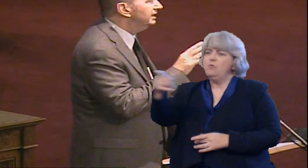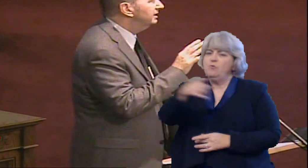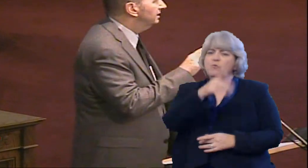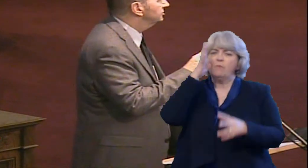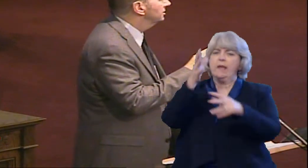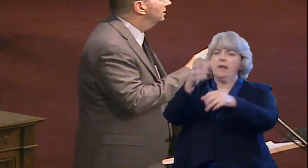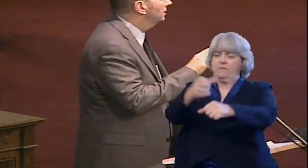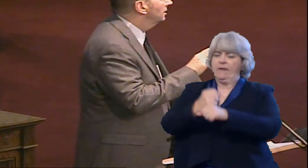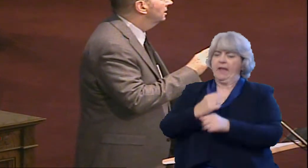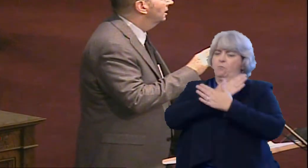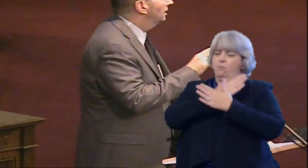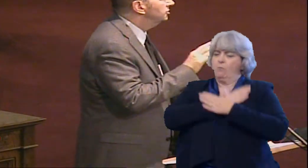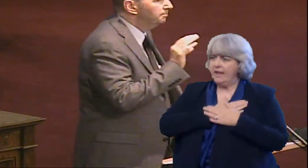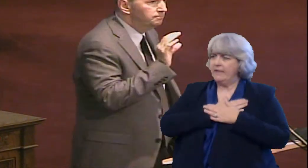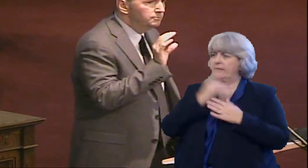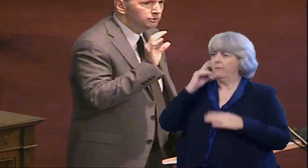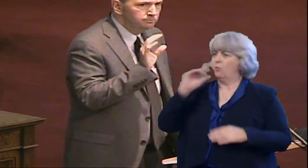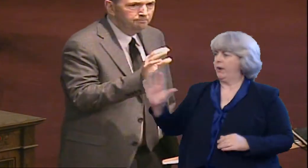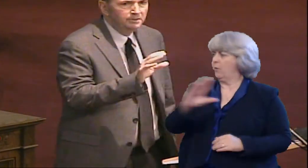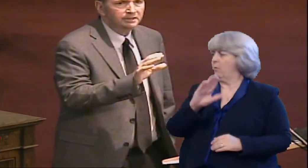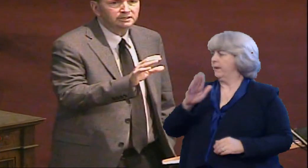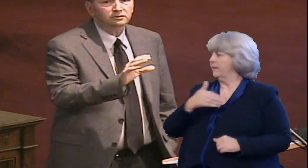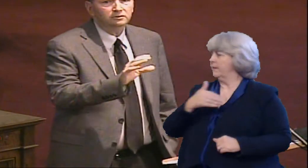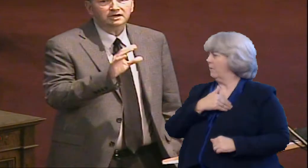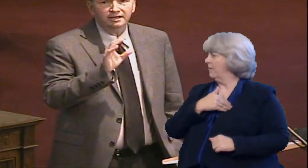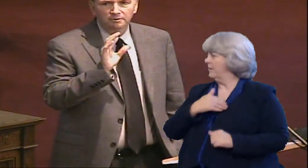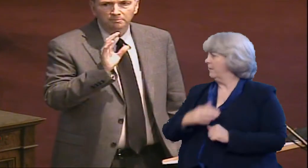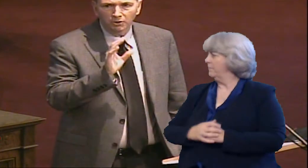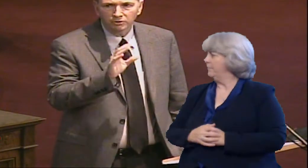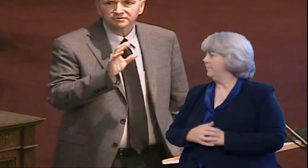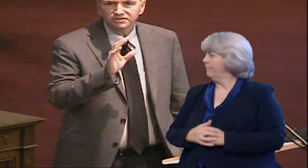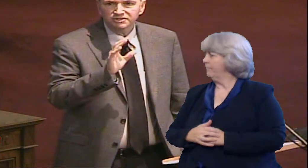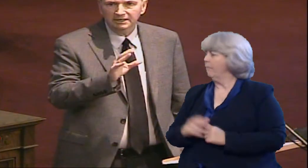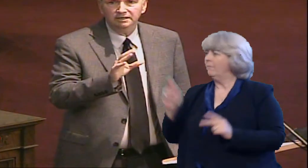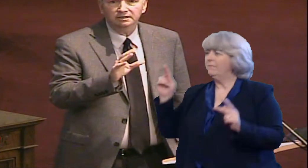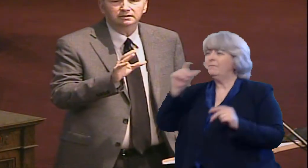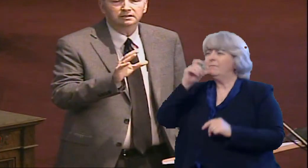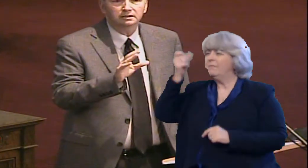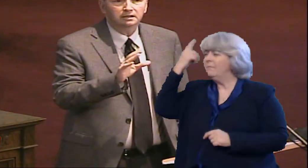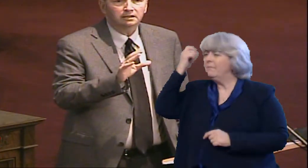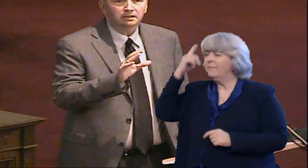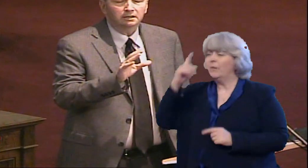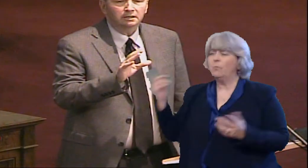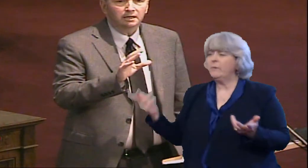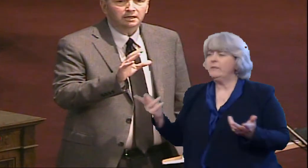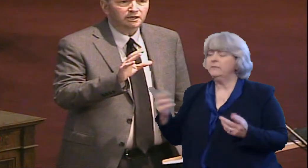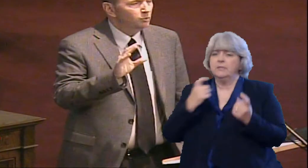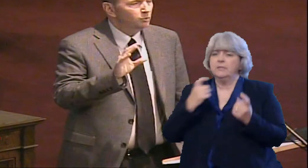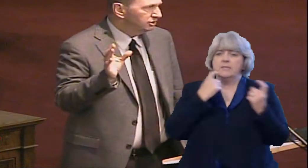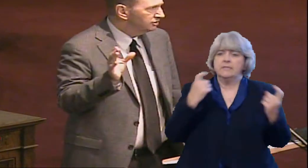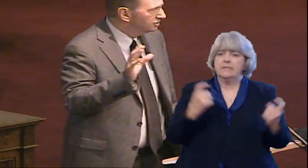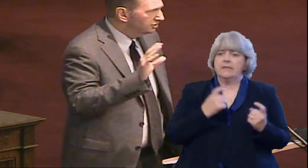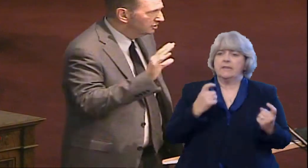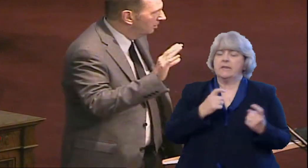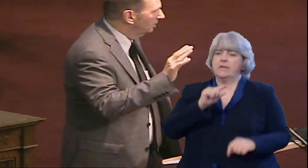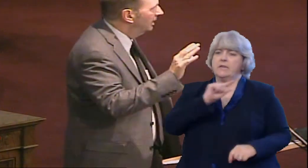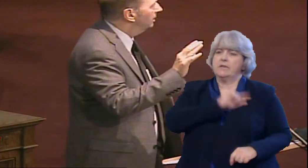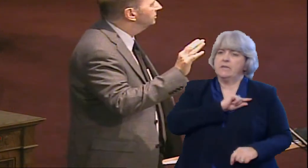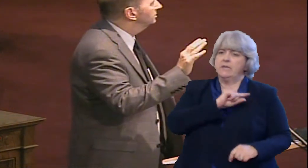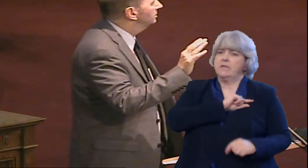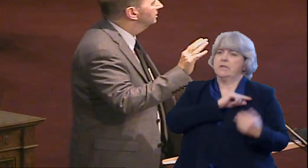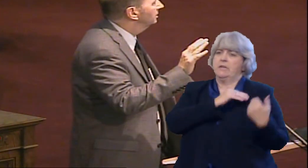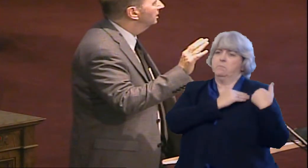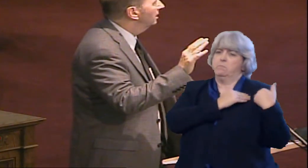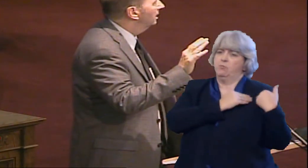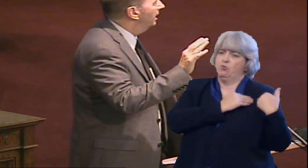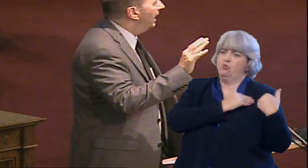understand is the guilt and the burden of sin is what Jesus is talking about.